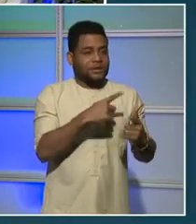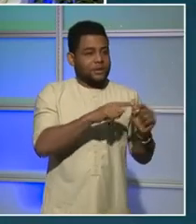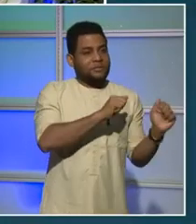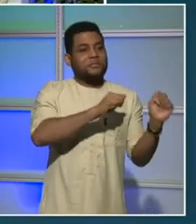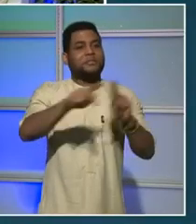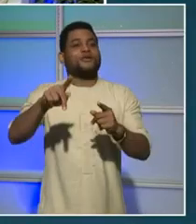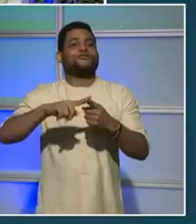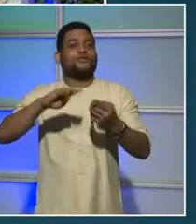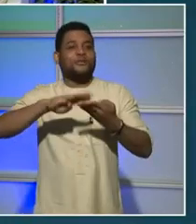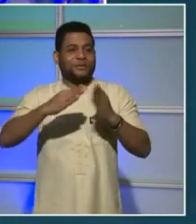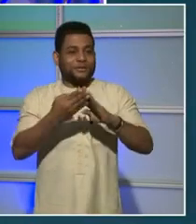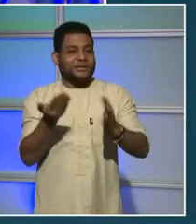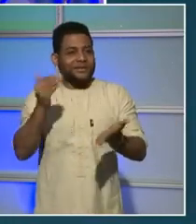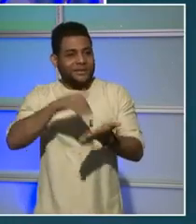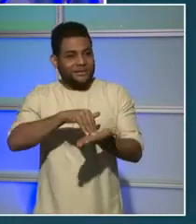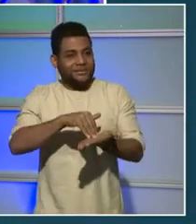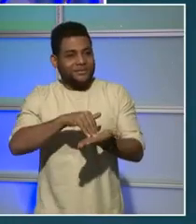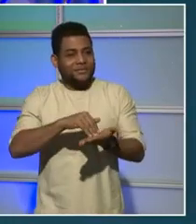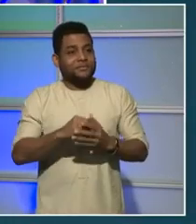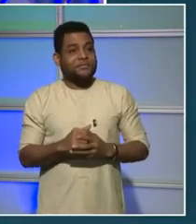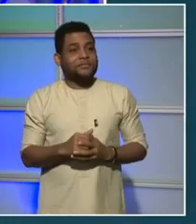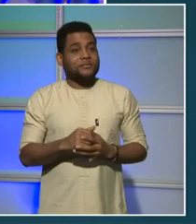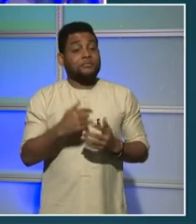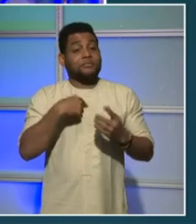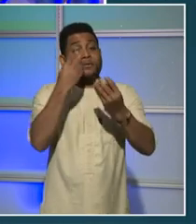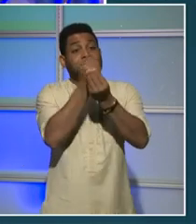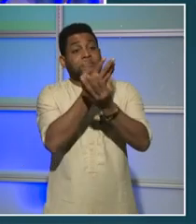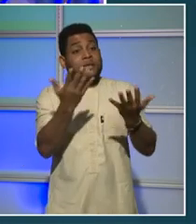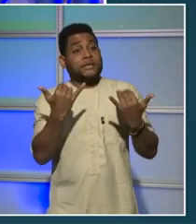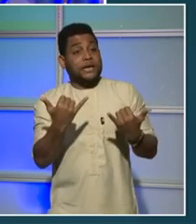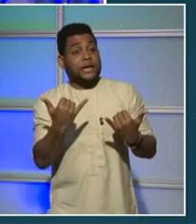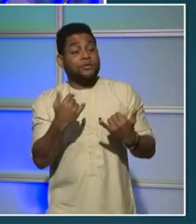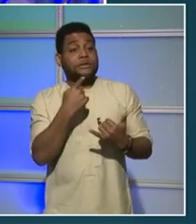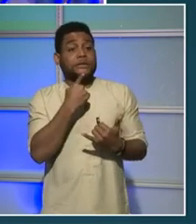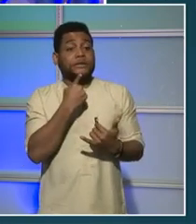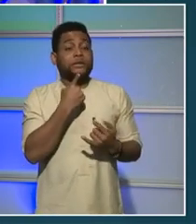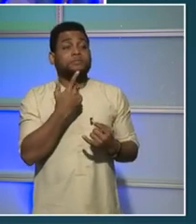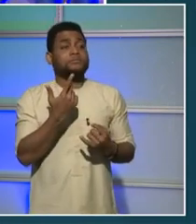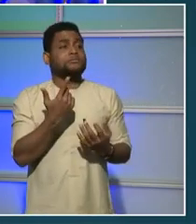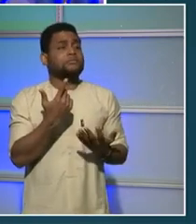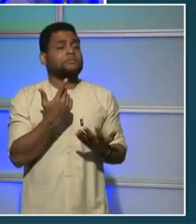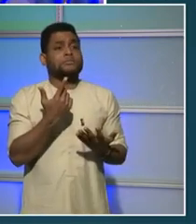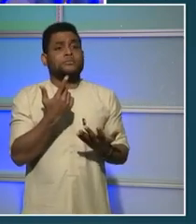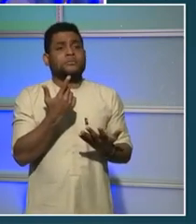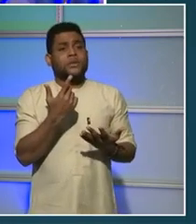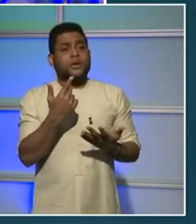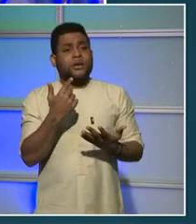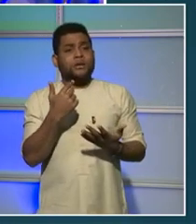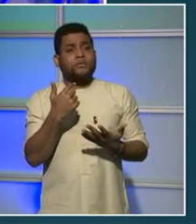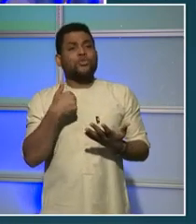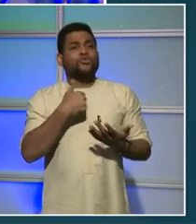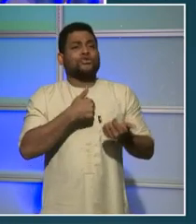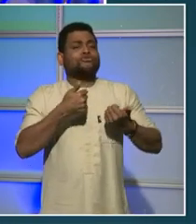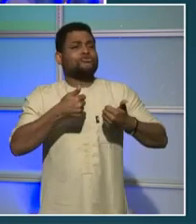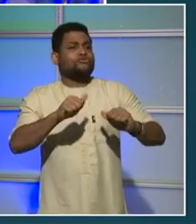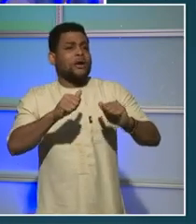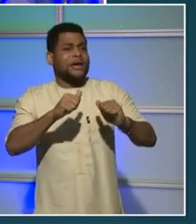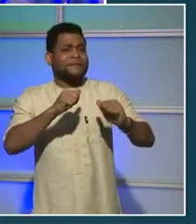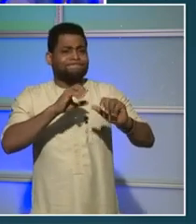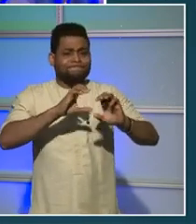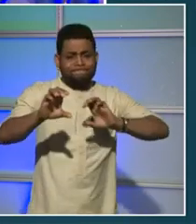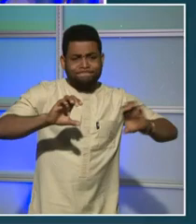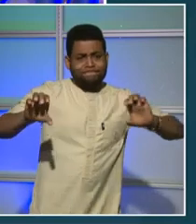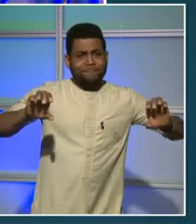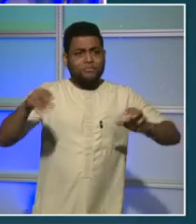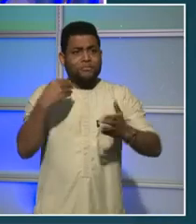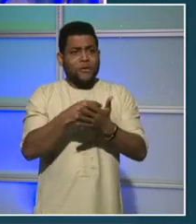to those organizations that work directly with returning citizens to provide them the flexible funds for whatever they need in order to